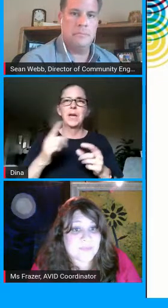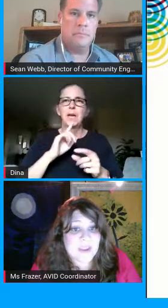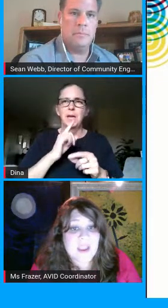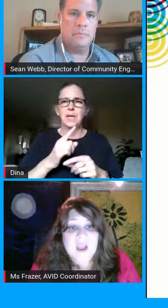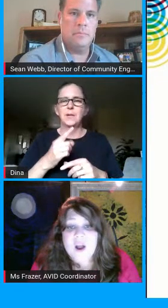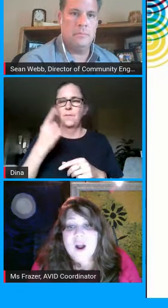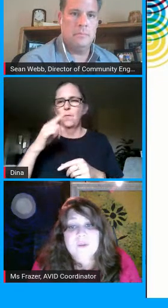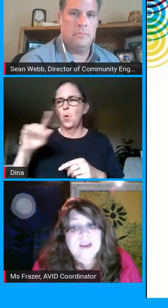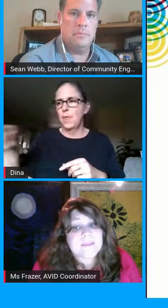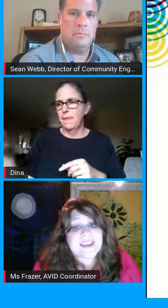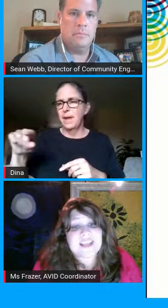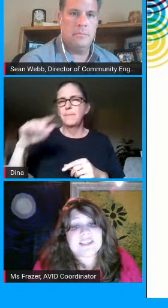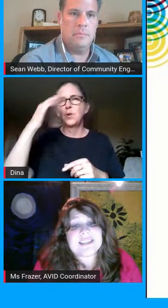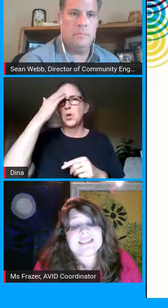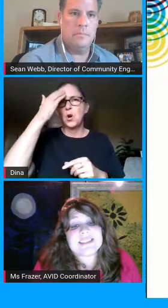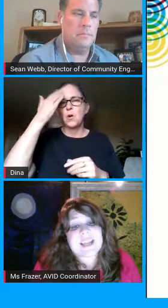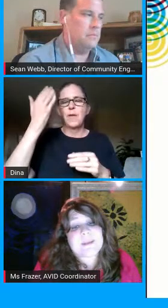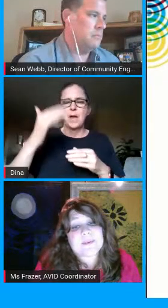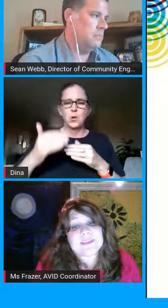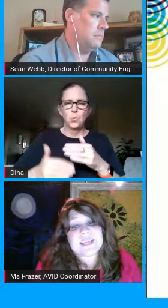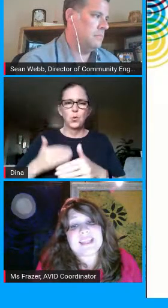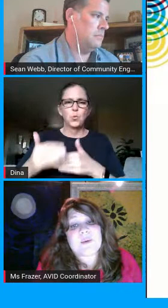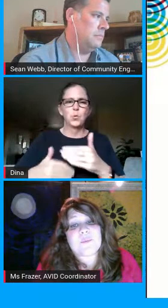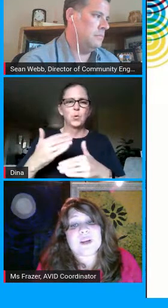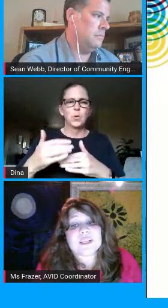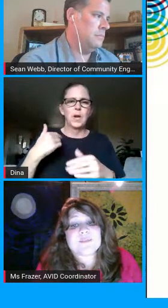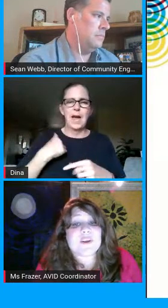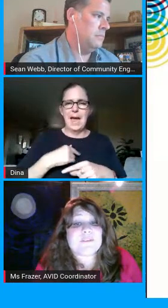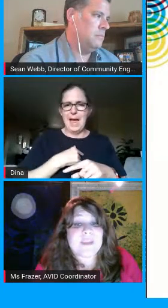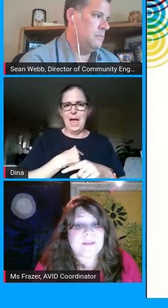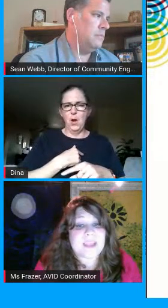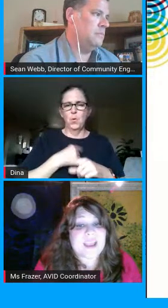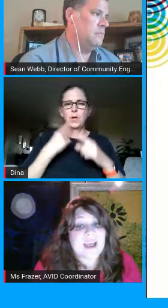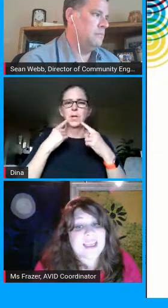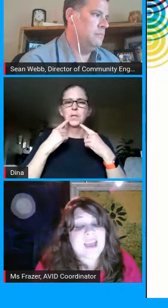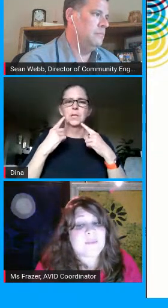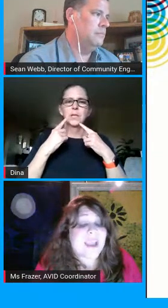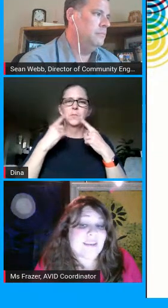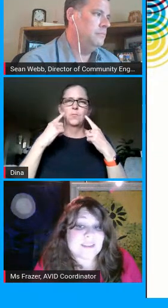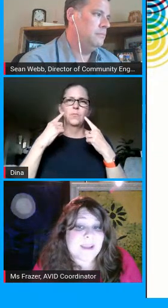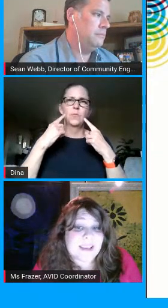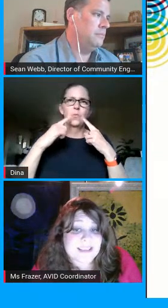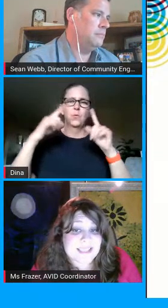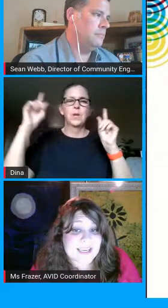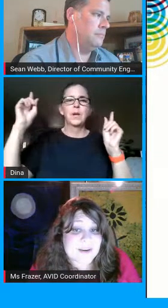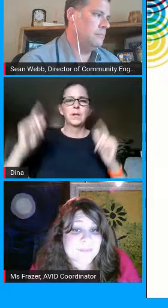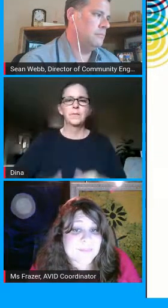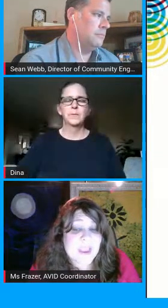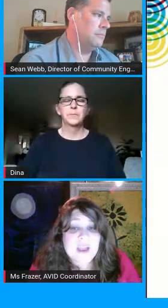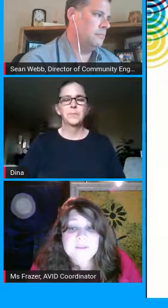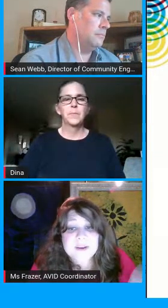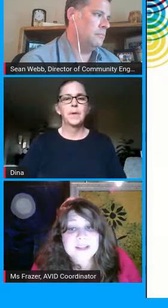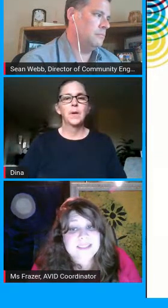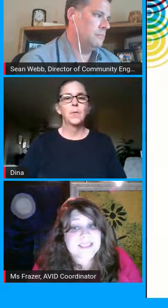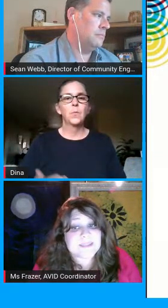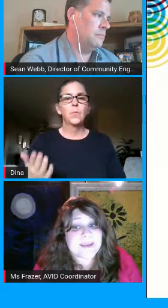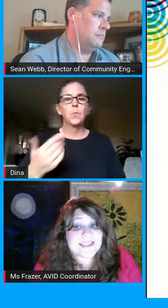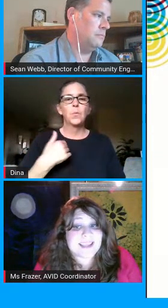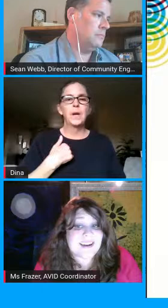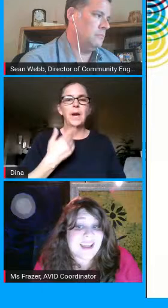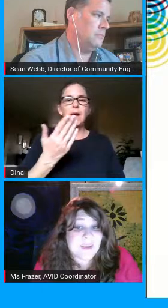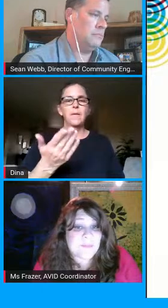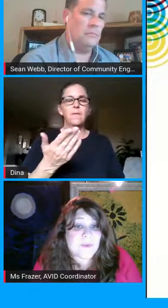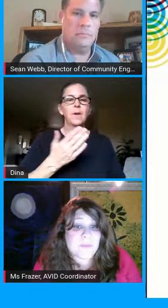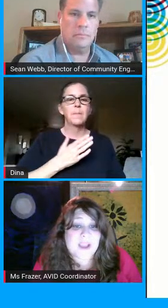them our recommendation is to set up a routine that works for your family again we have some ideas here for instance